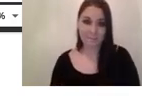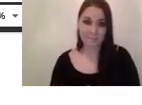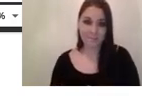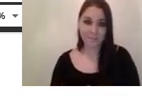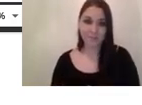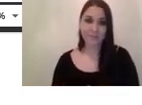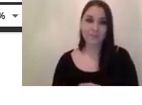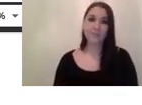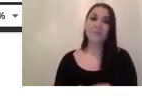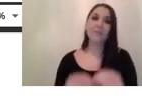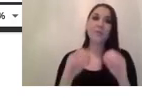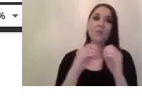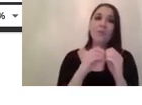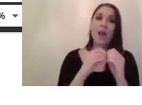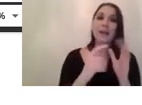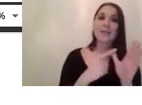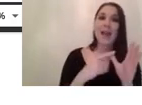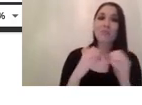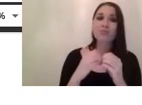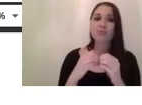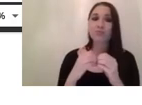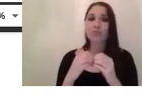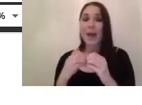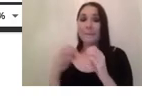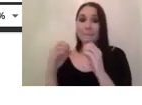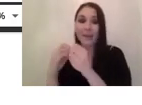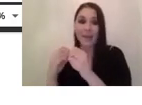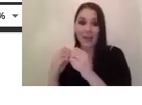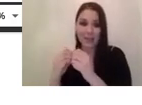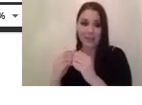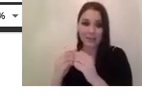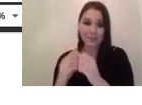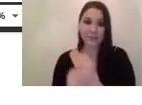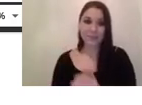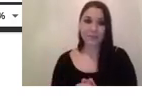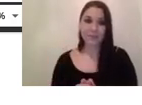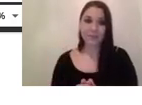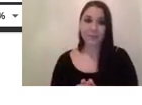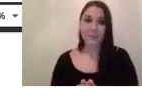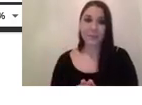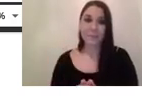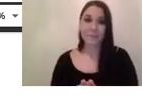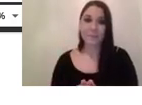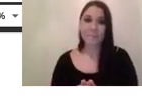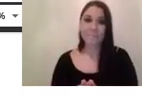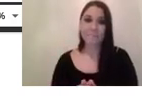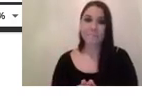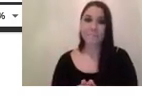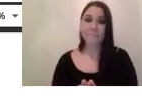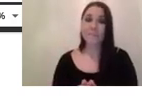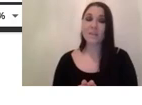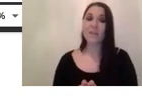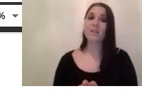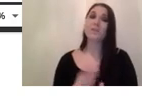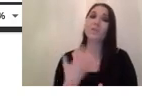both totally different performances um of course you can go through to the math on